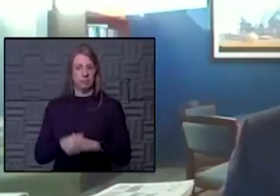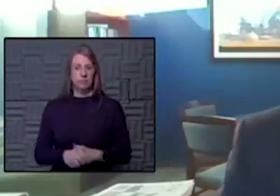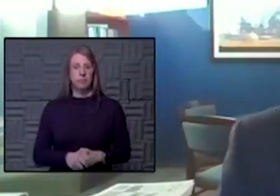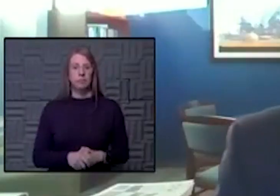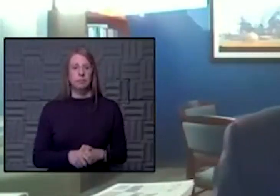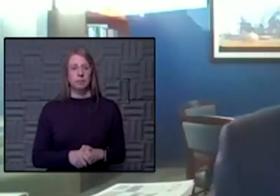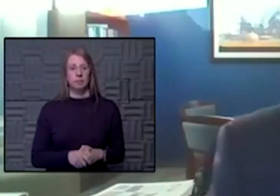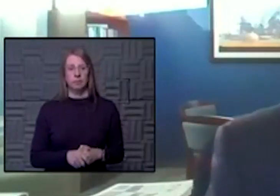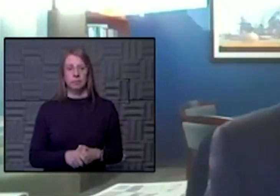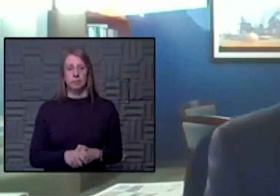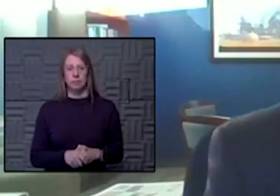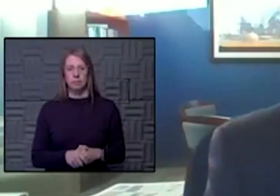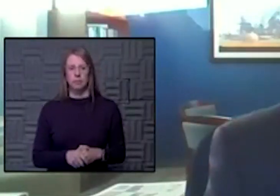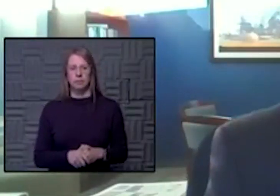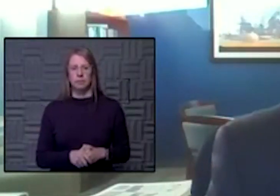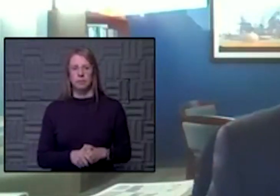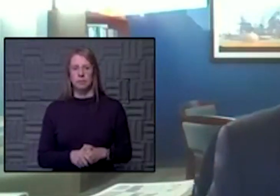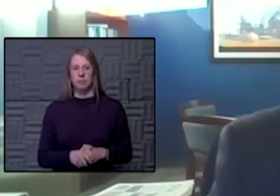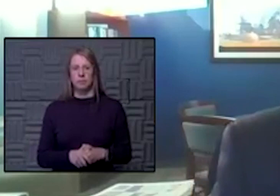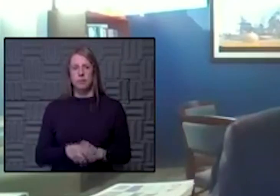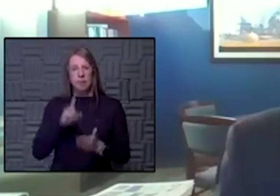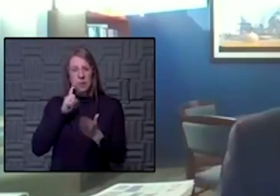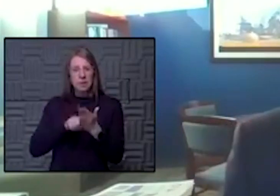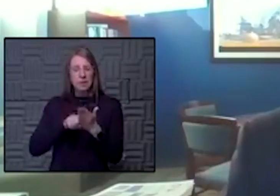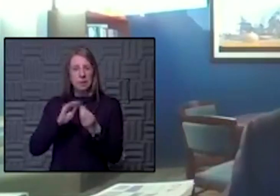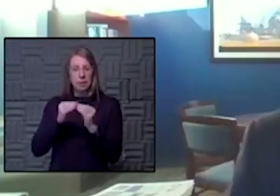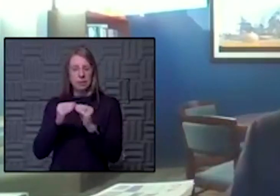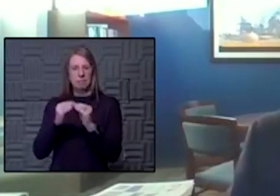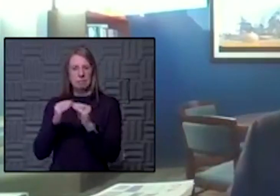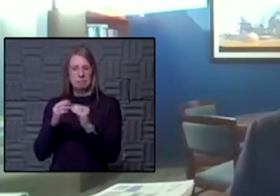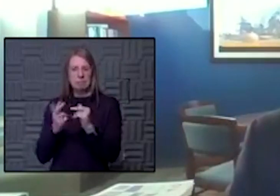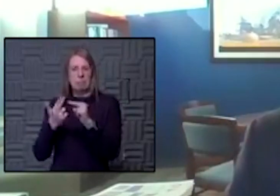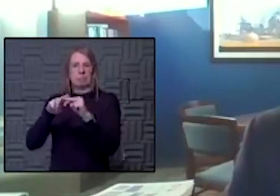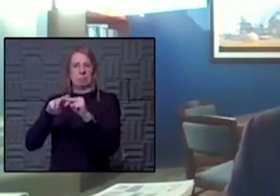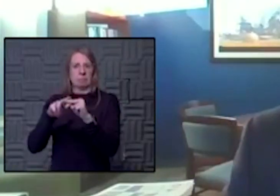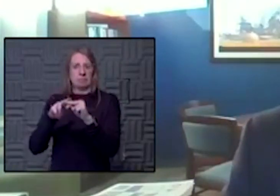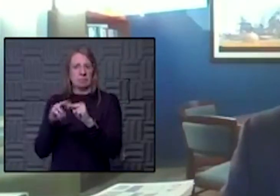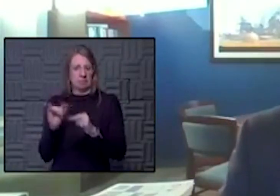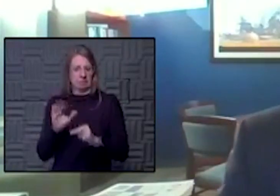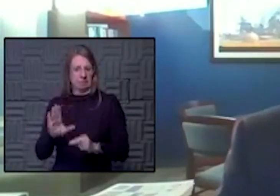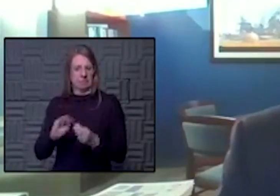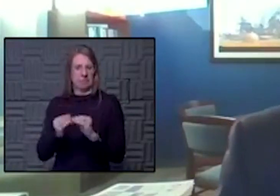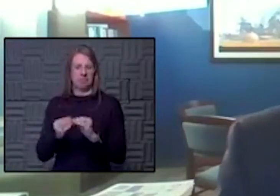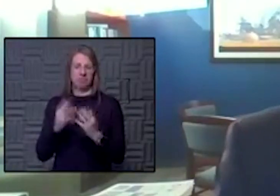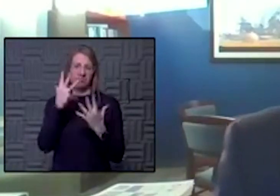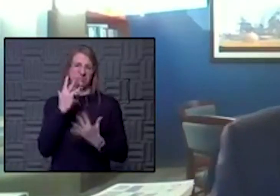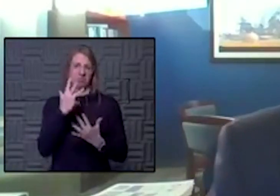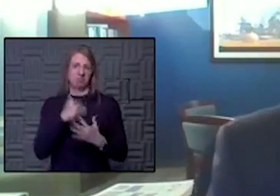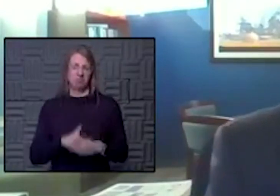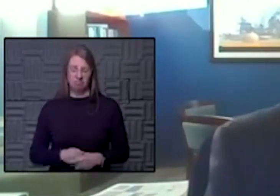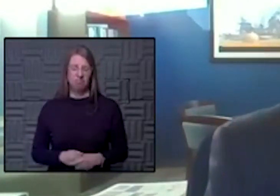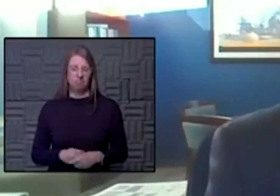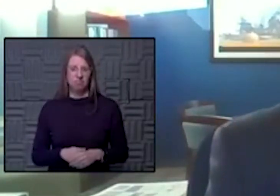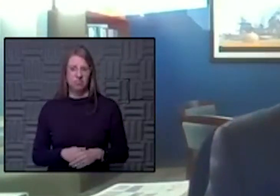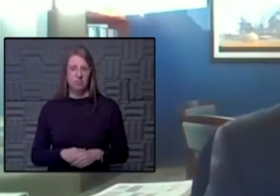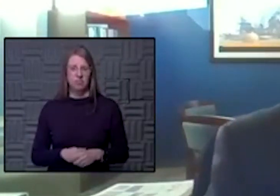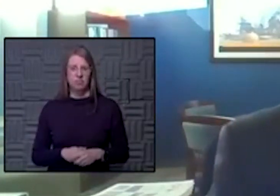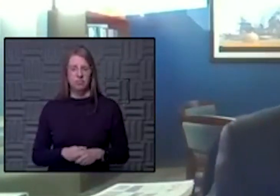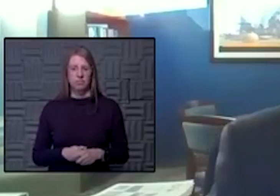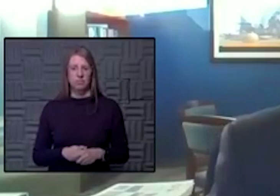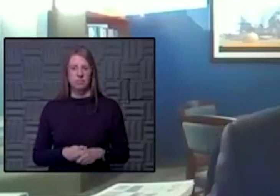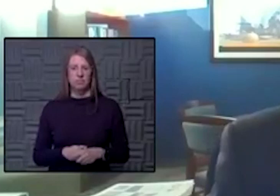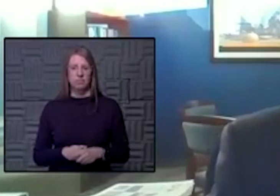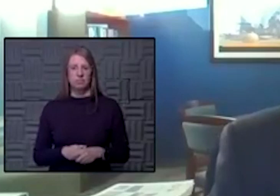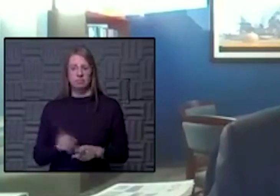Yeah, they've seen a bump in their numbers as well. I think, unfortunately, they're, you know, pretty